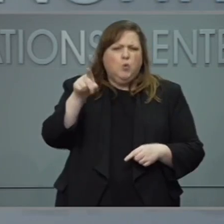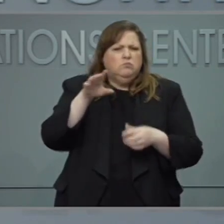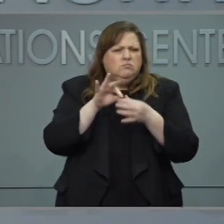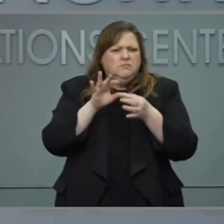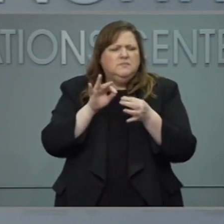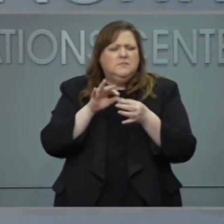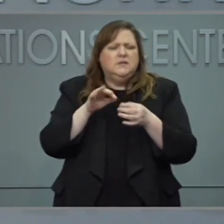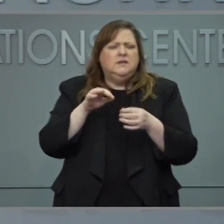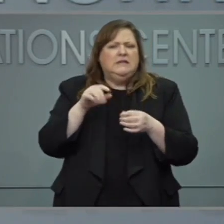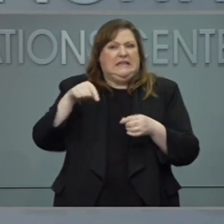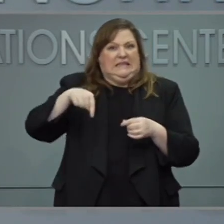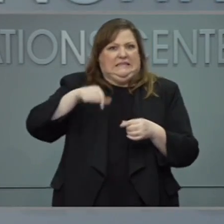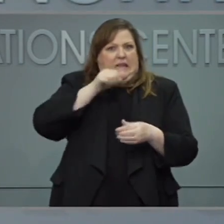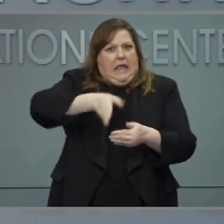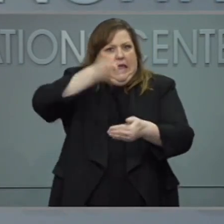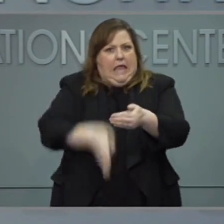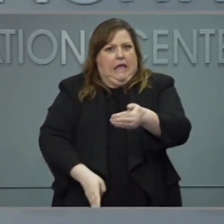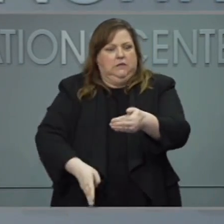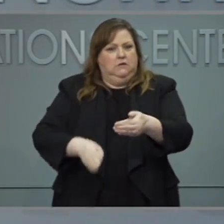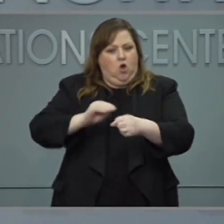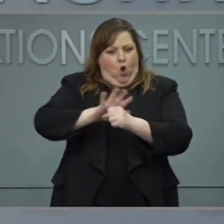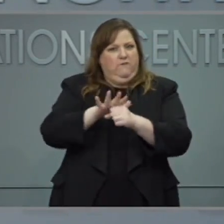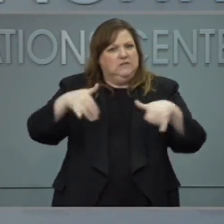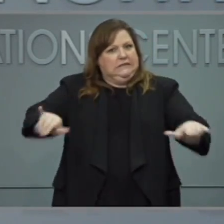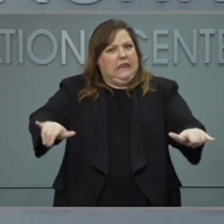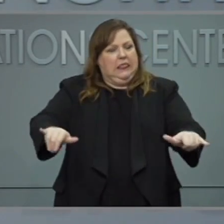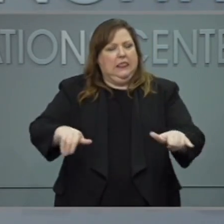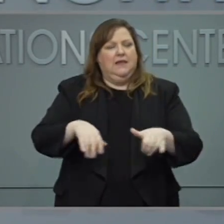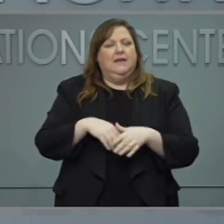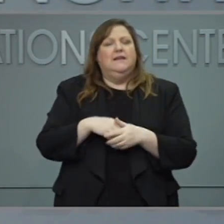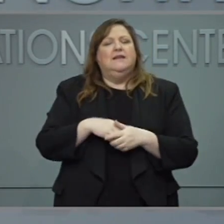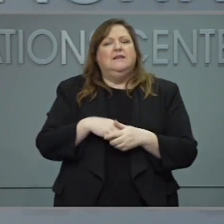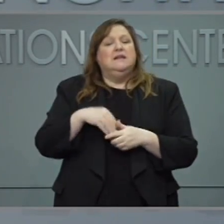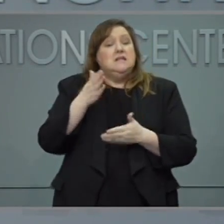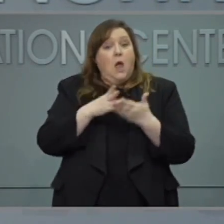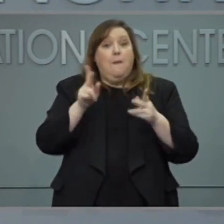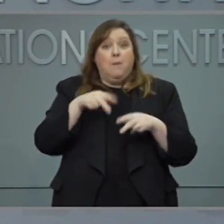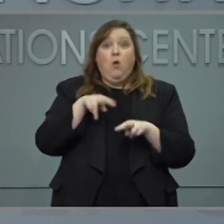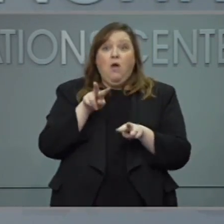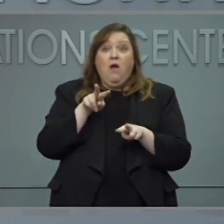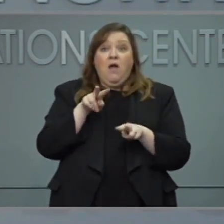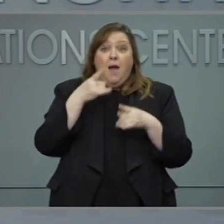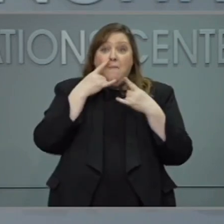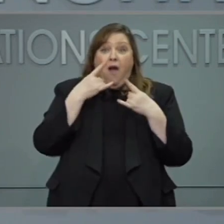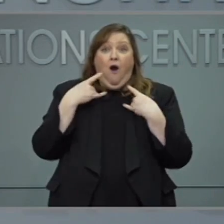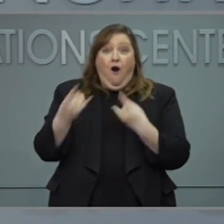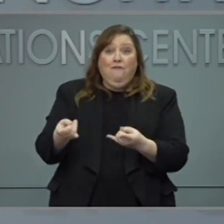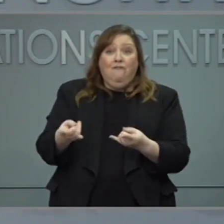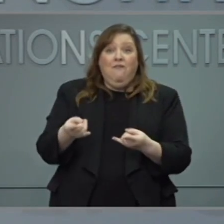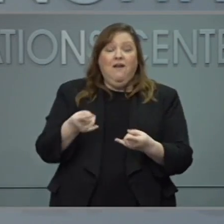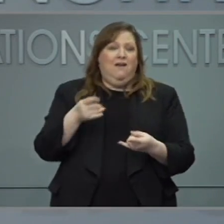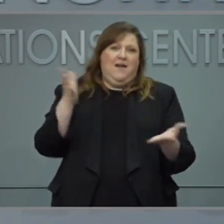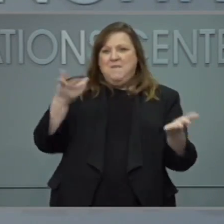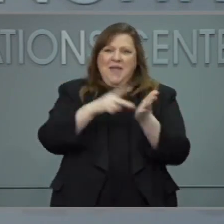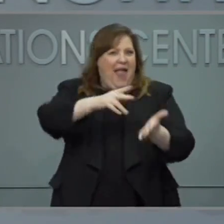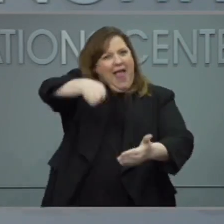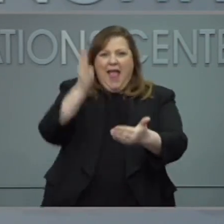this press conference and hear that masks aren't allowed in most places and say this is the end of COVID. What do you tell them?